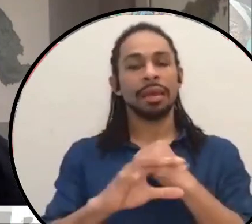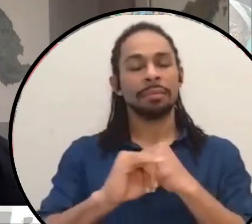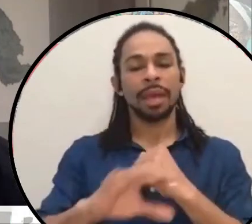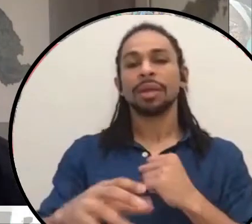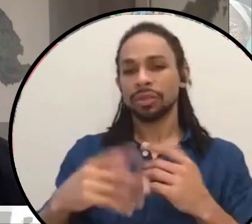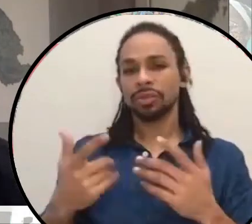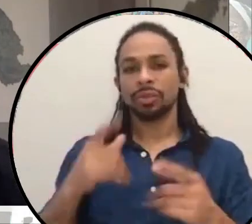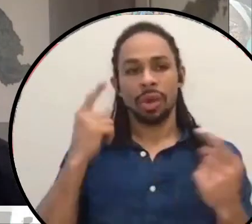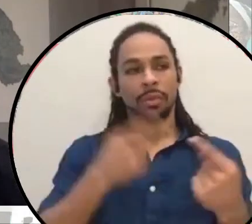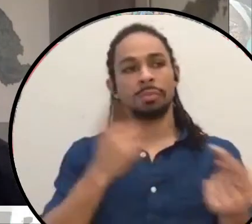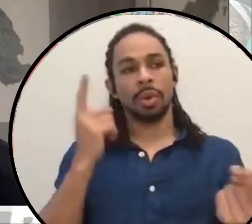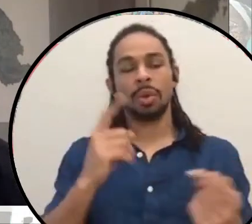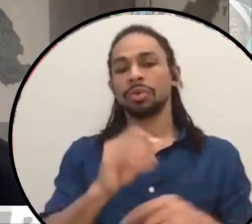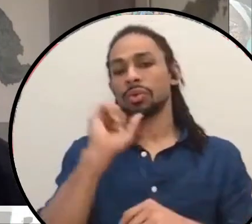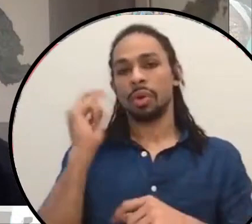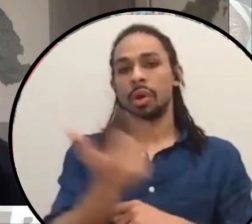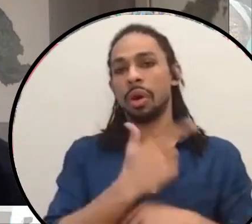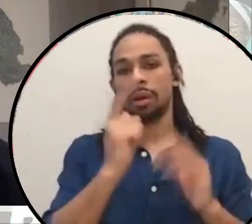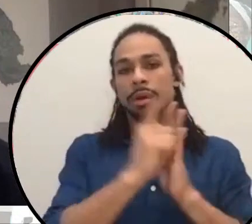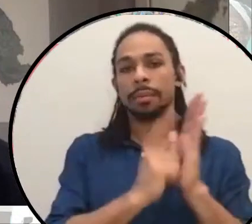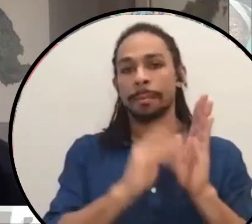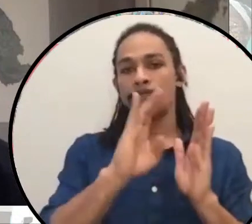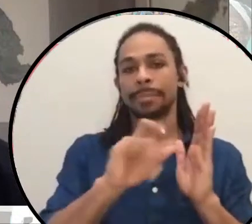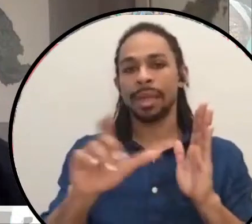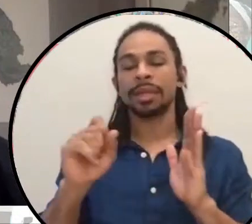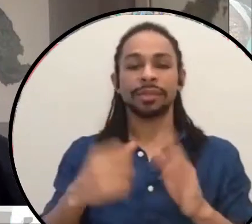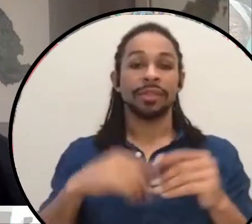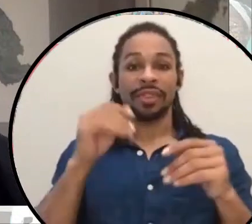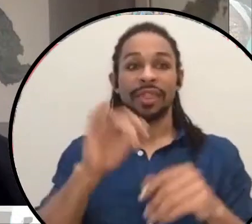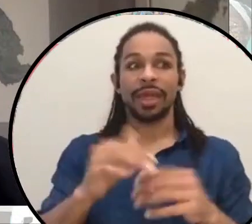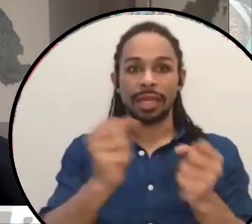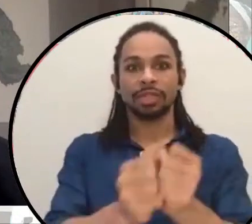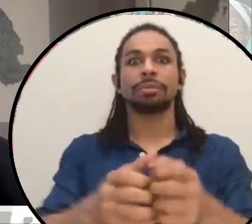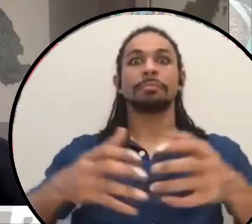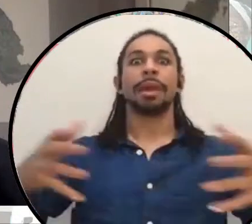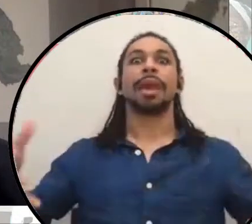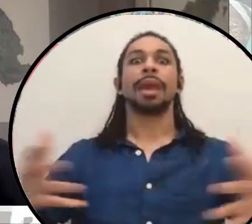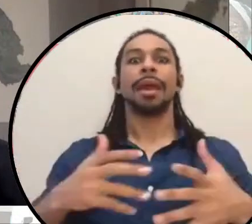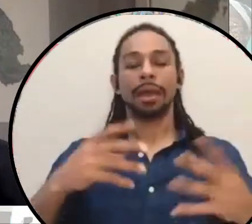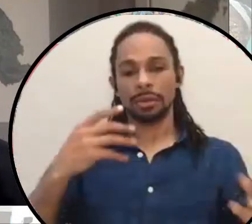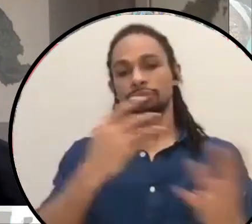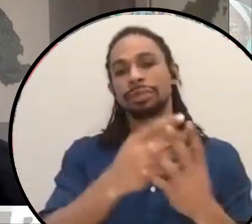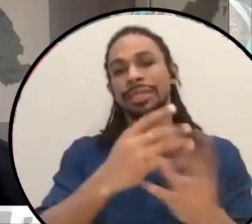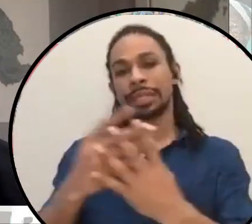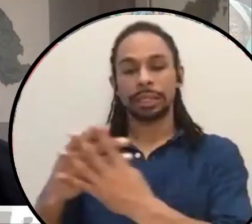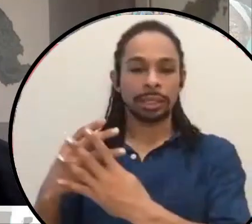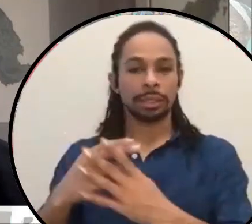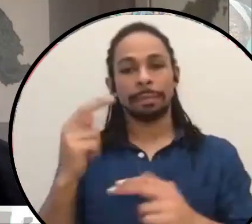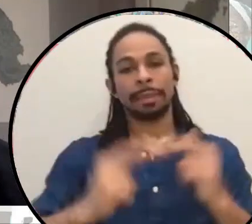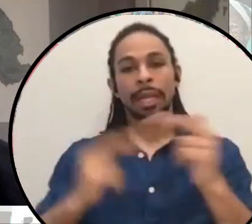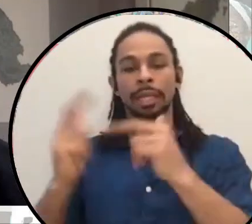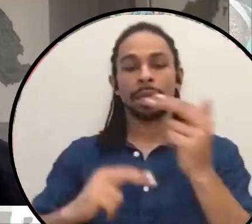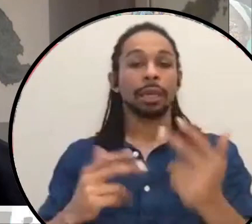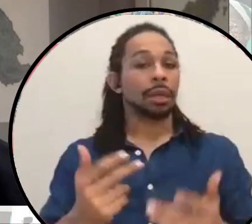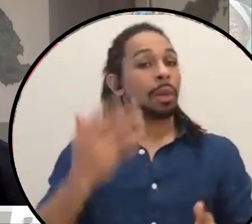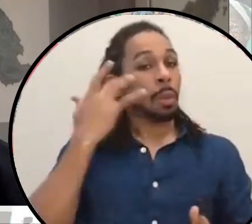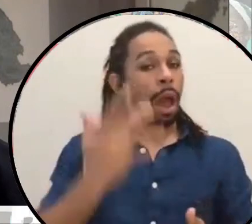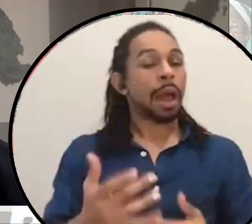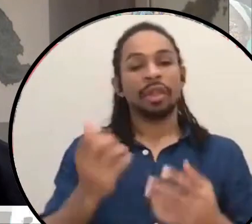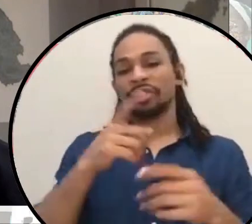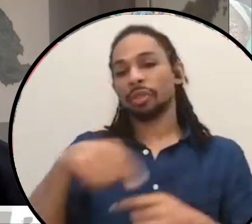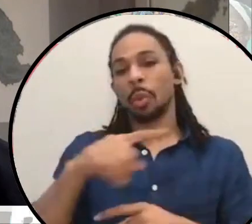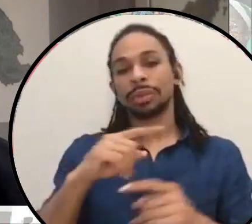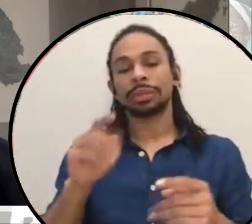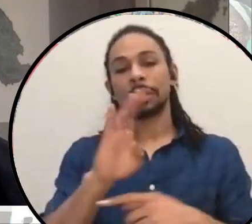all bills that expand criminalization. And why that matters is because a lot of those bills, people pretend